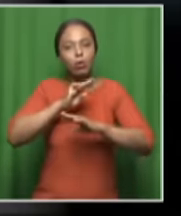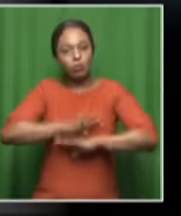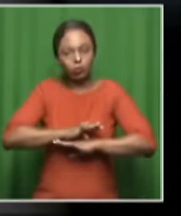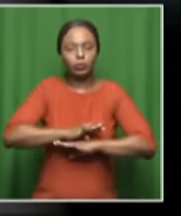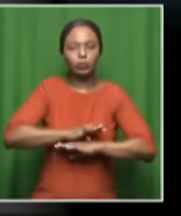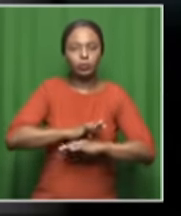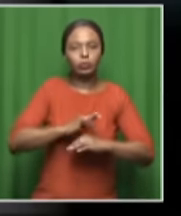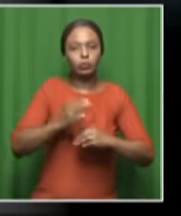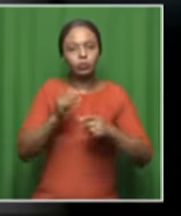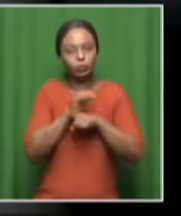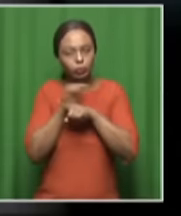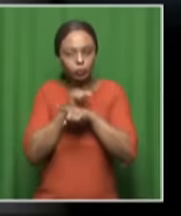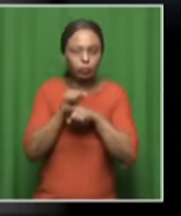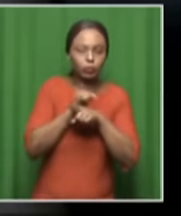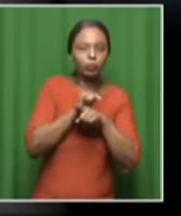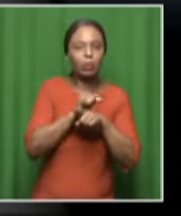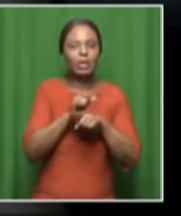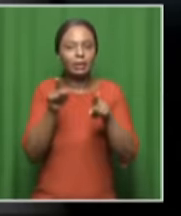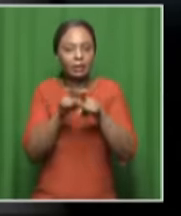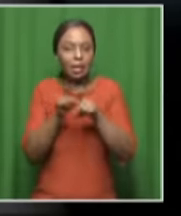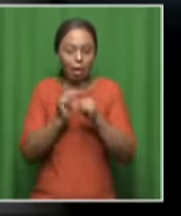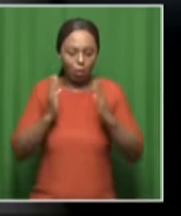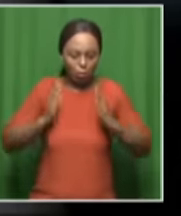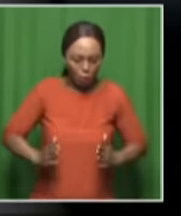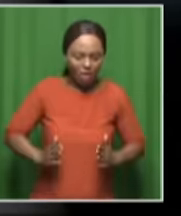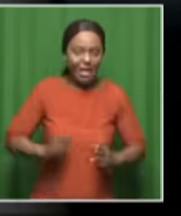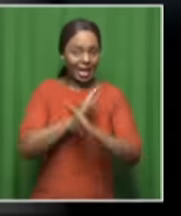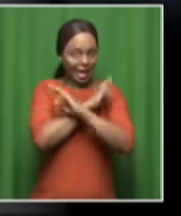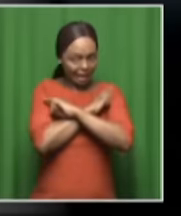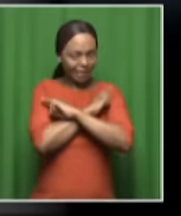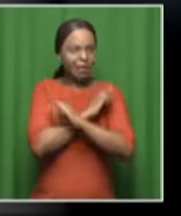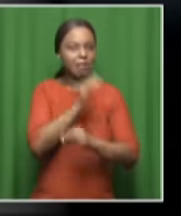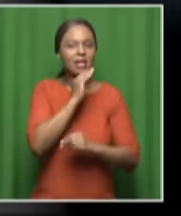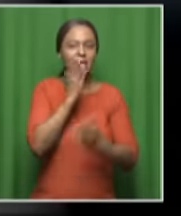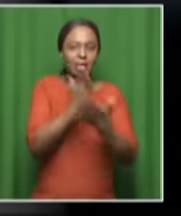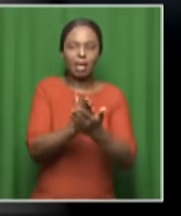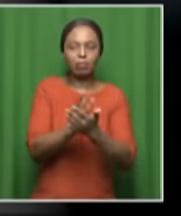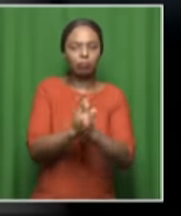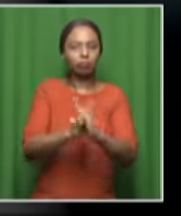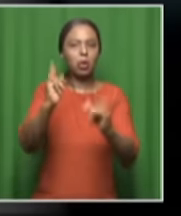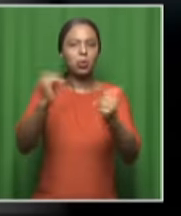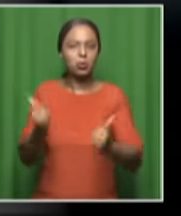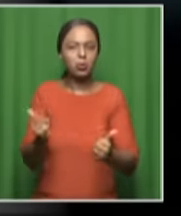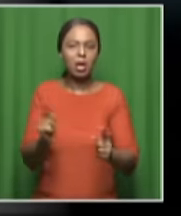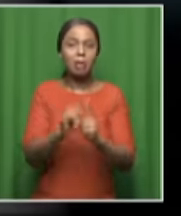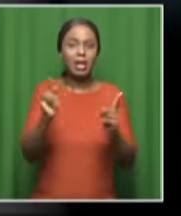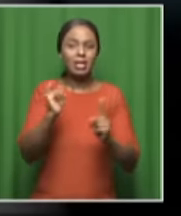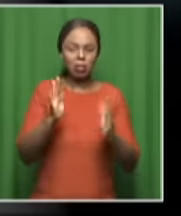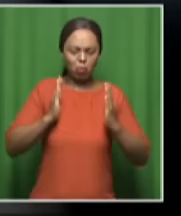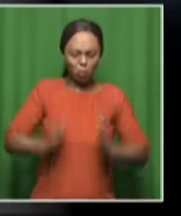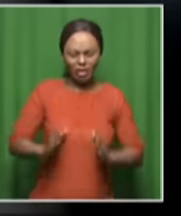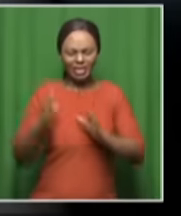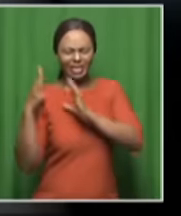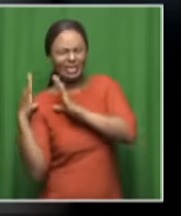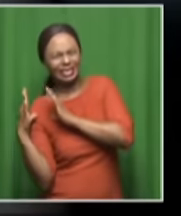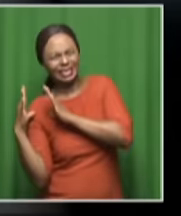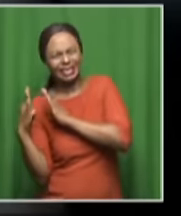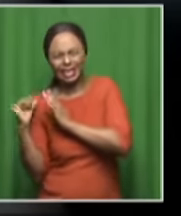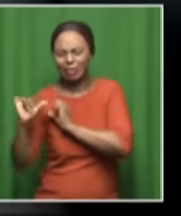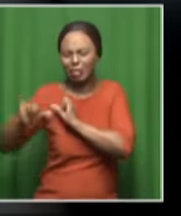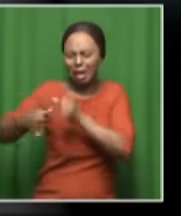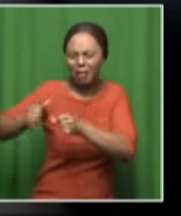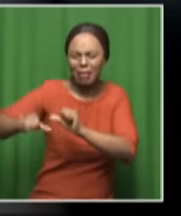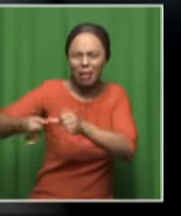means a more rested body is a body that can go and execute. But also a body that has been playing consistently